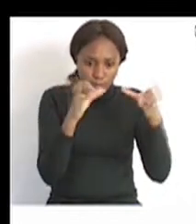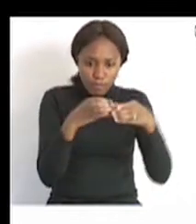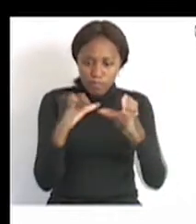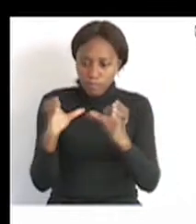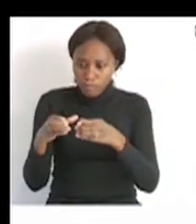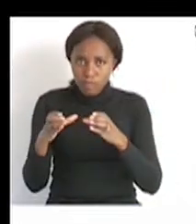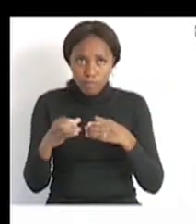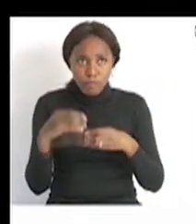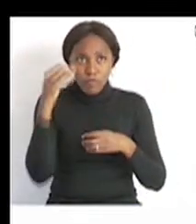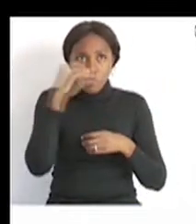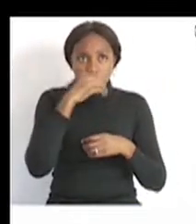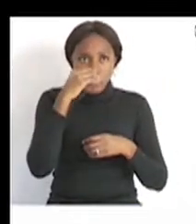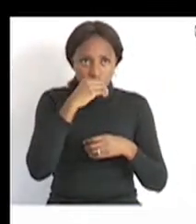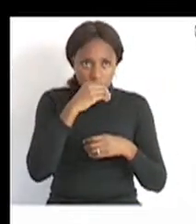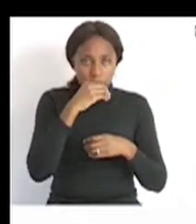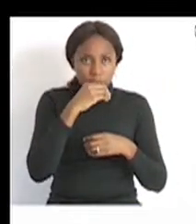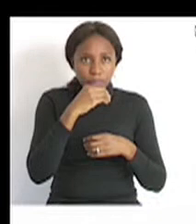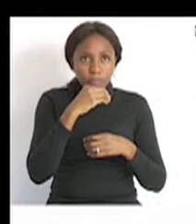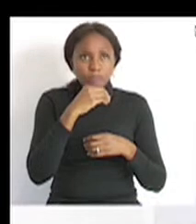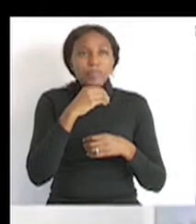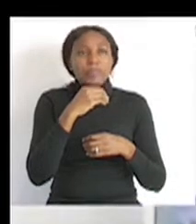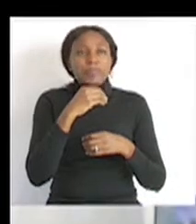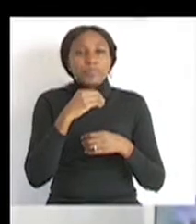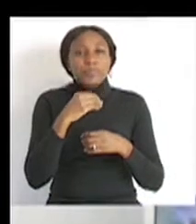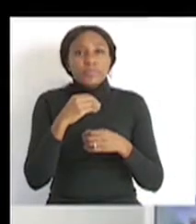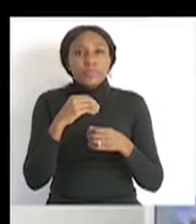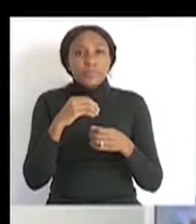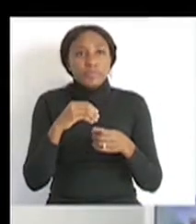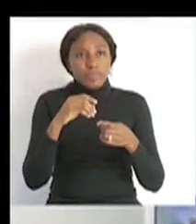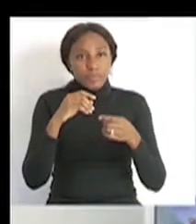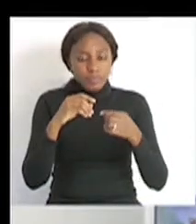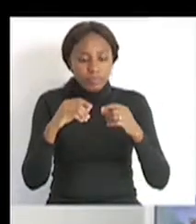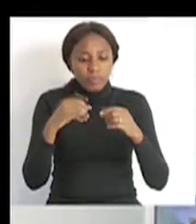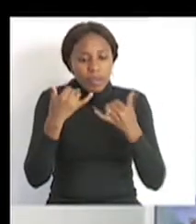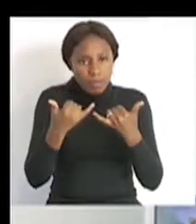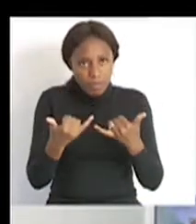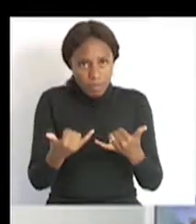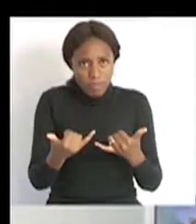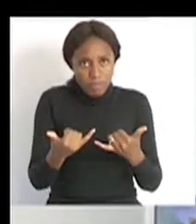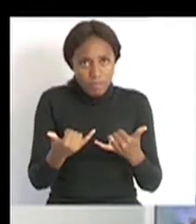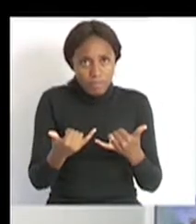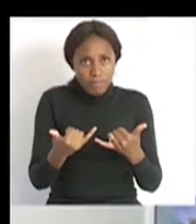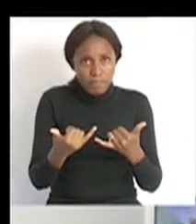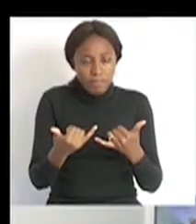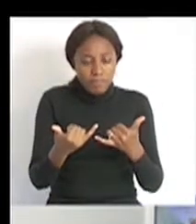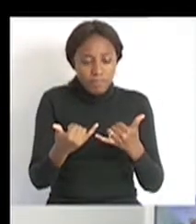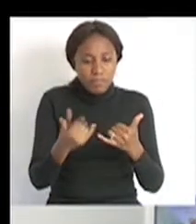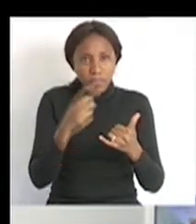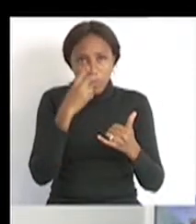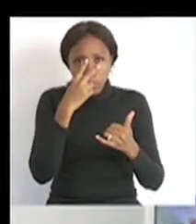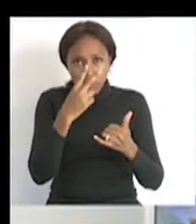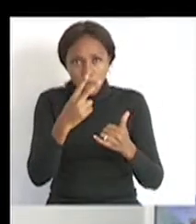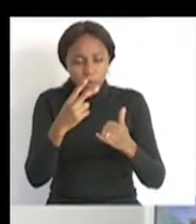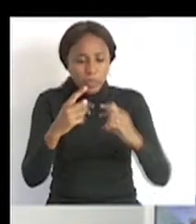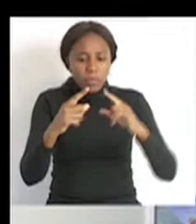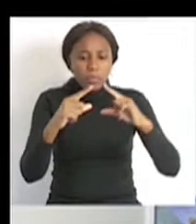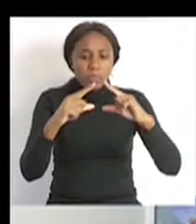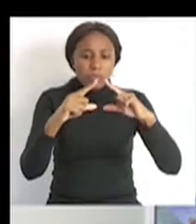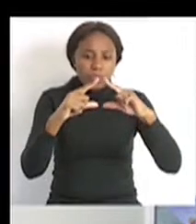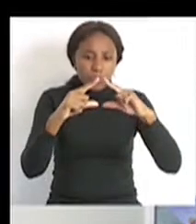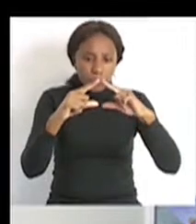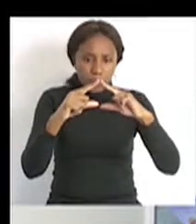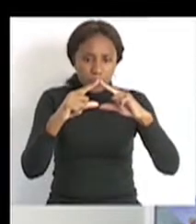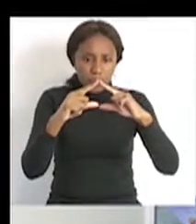quickly take a look on the board. Okay, so on this picture, you can see that it is a